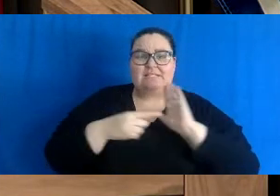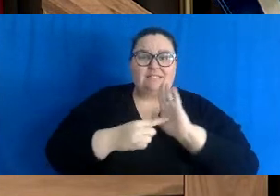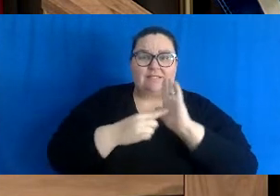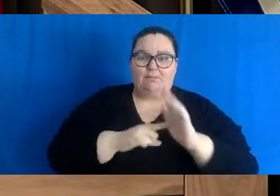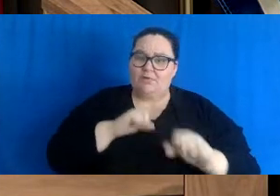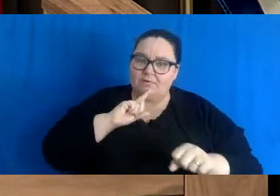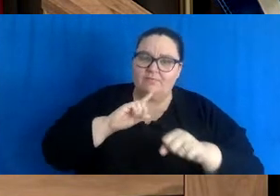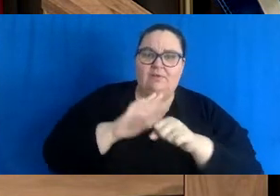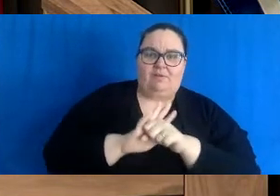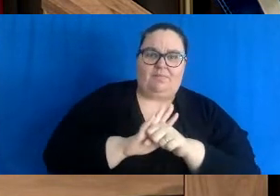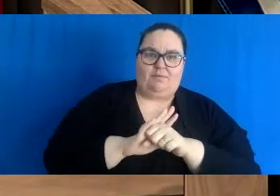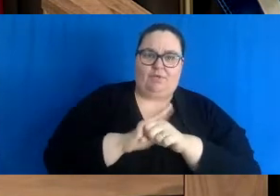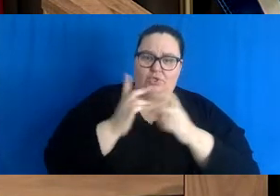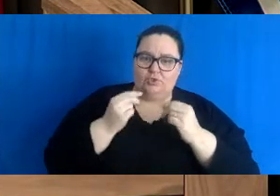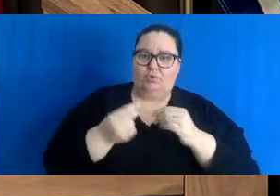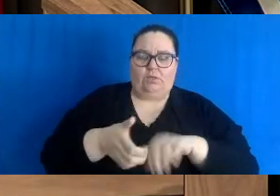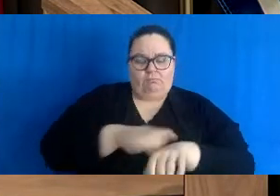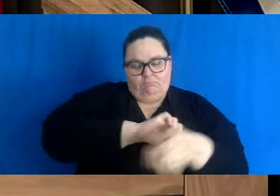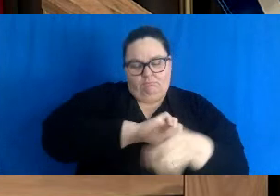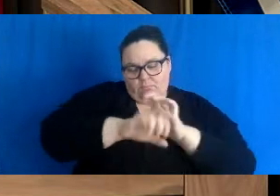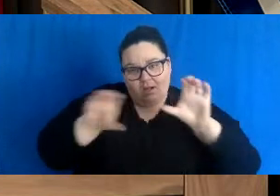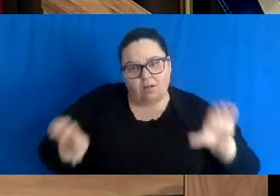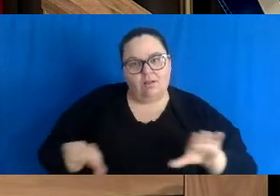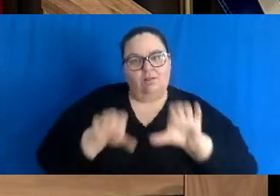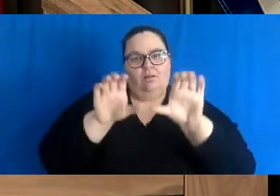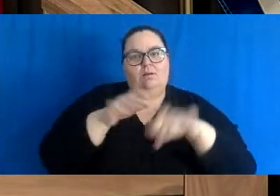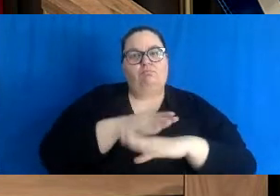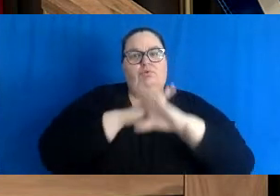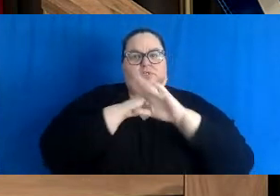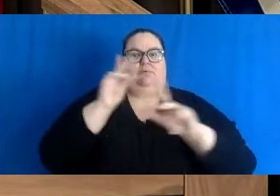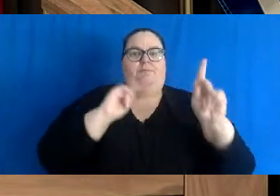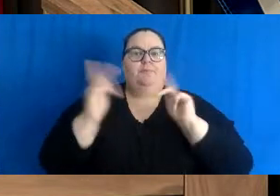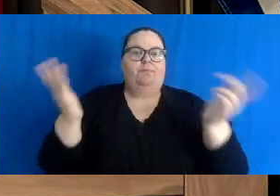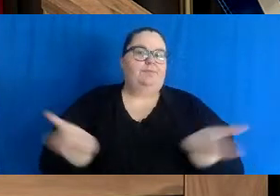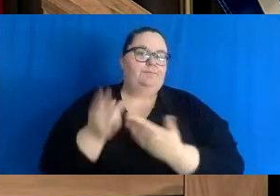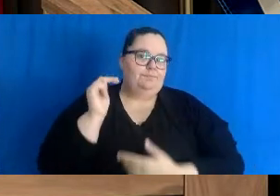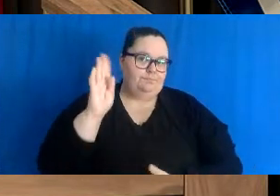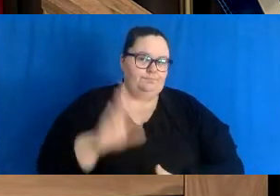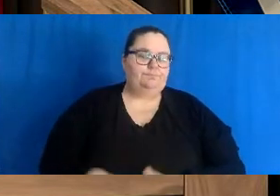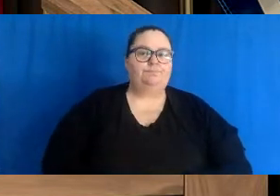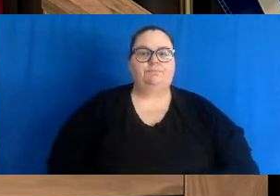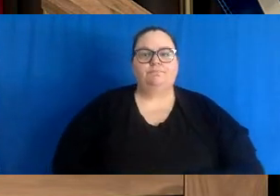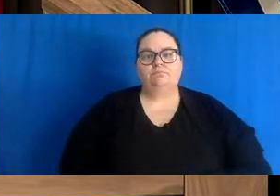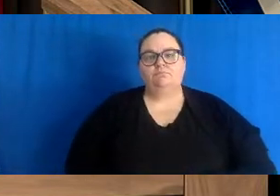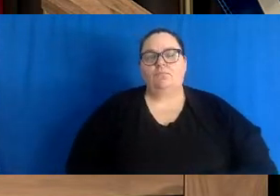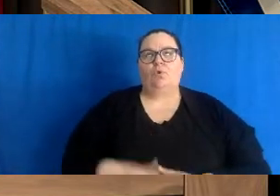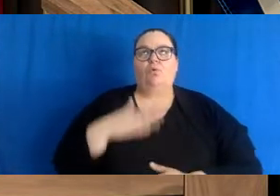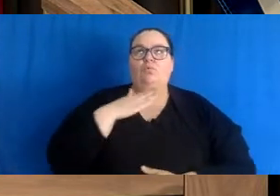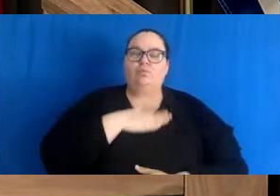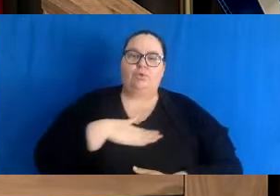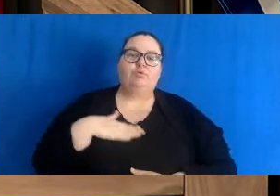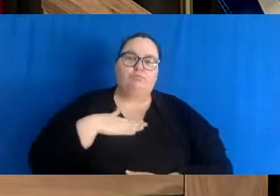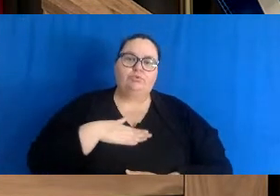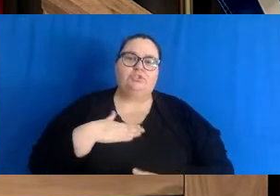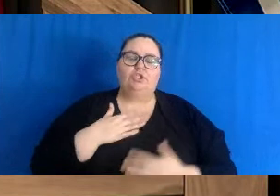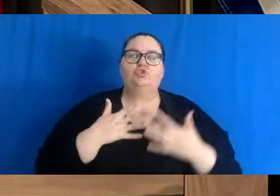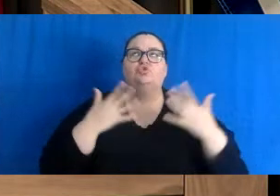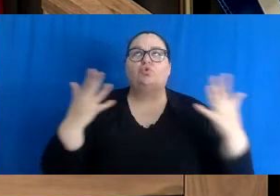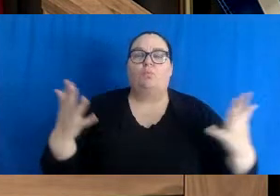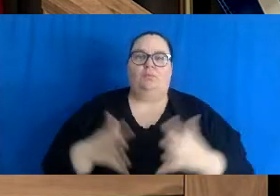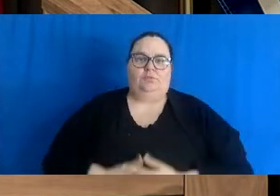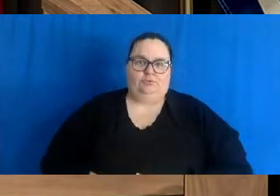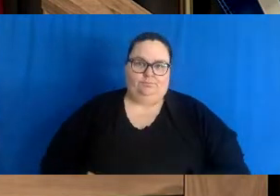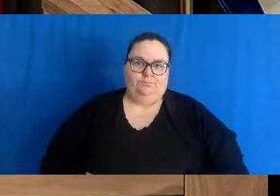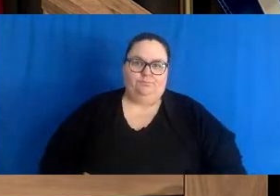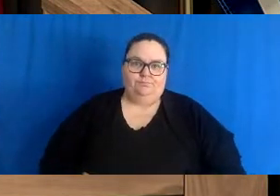going above and beyond to help protect others in our province. And I'm so appreciated of everything that is being done